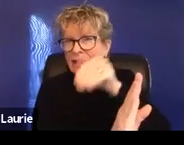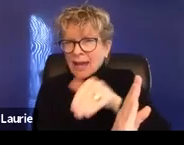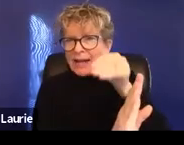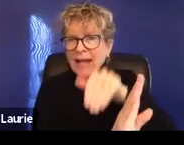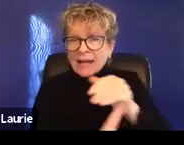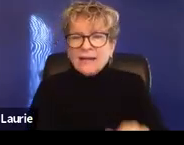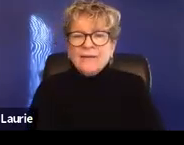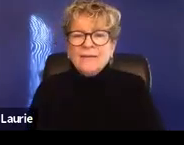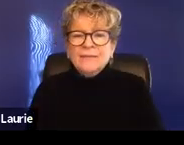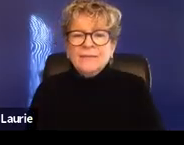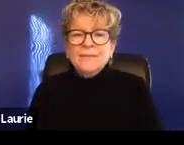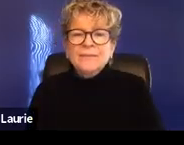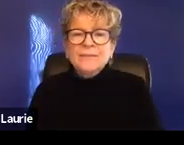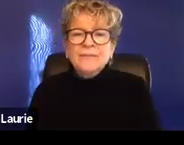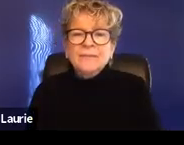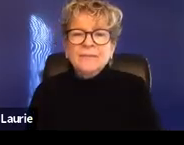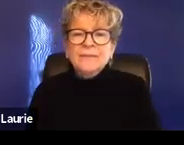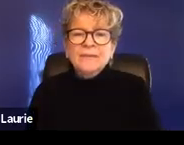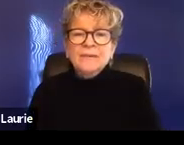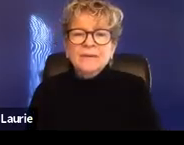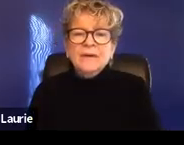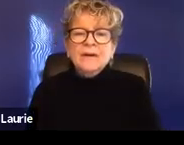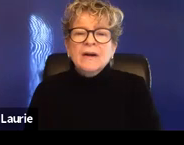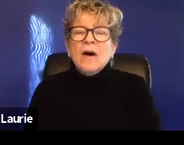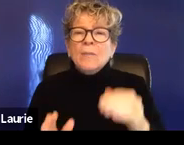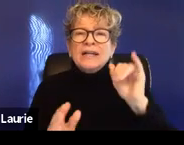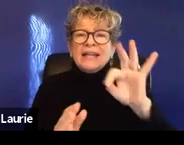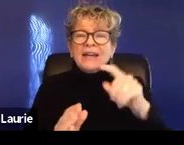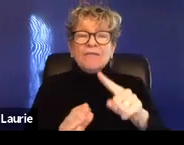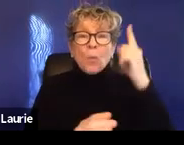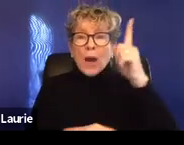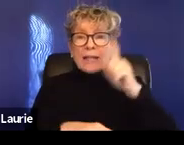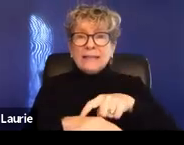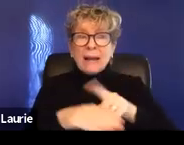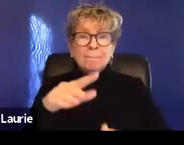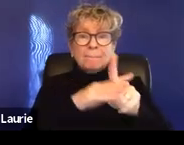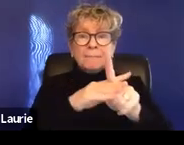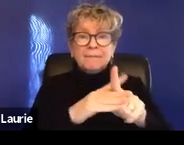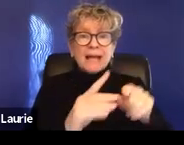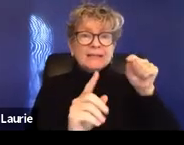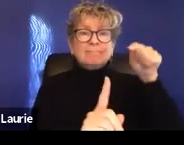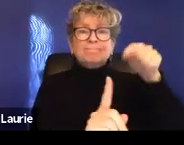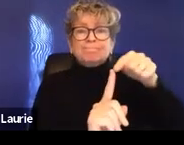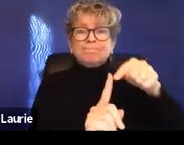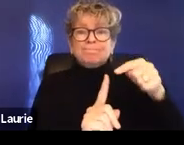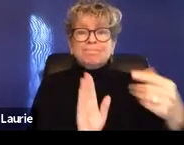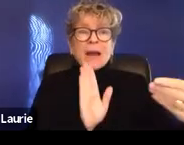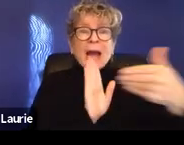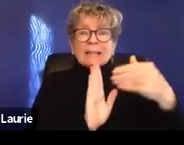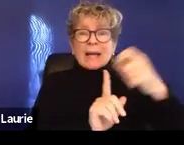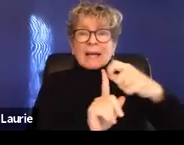established. But if there has been ongoing behavioral issues, this is where we often see like bullying,